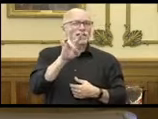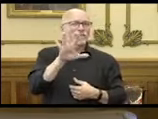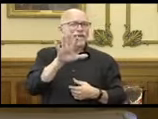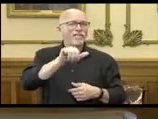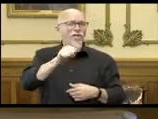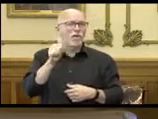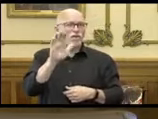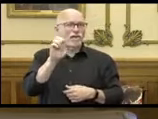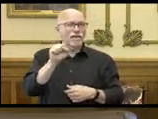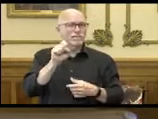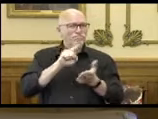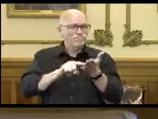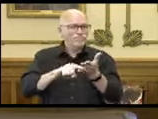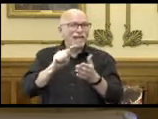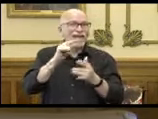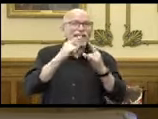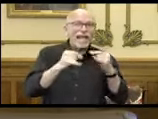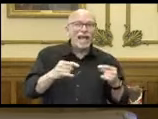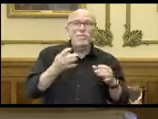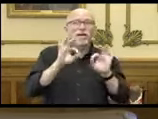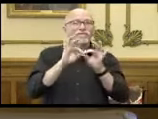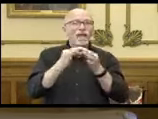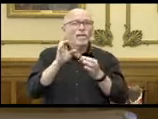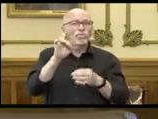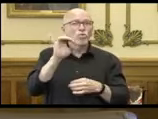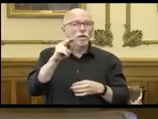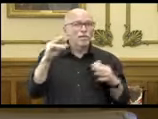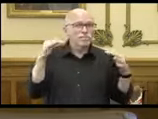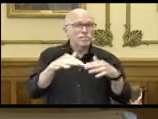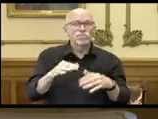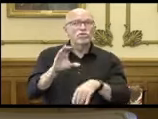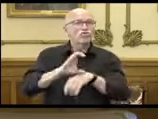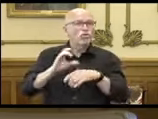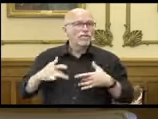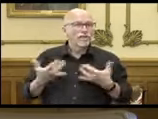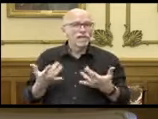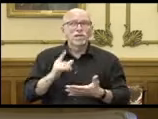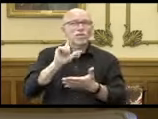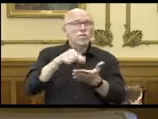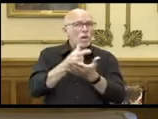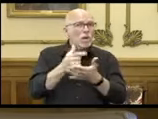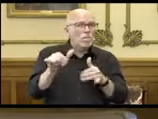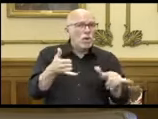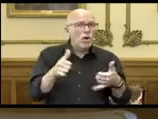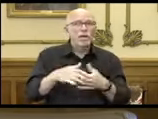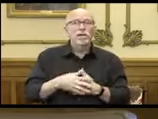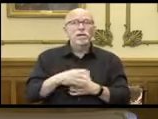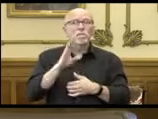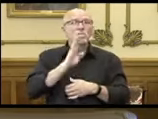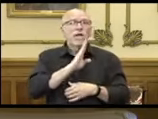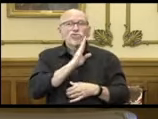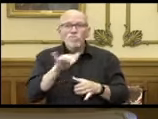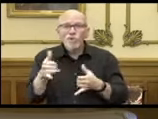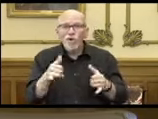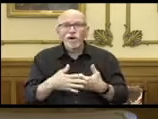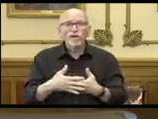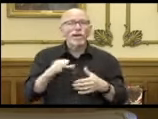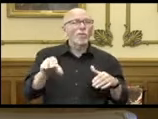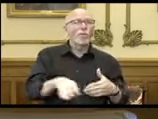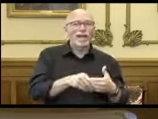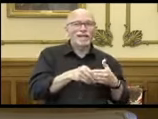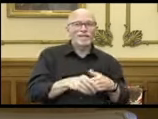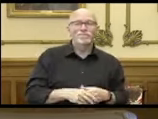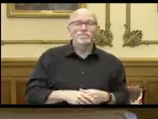cases traced to camps, family reunions, church events, graduation parties, bachelor parties, and weddings.